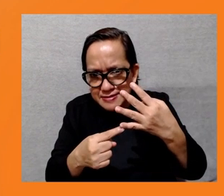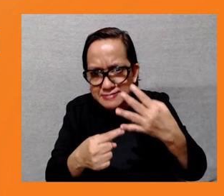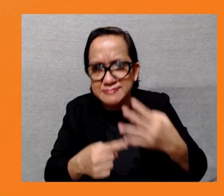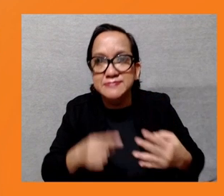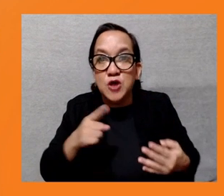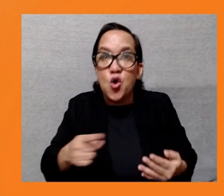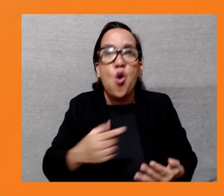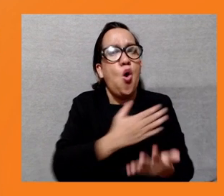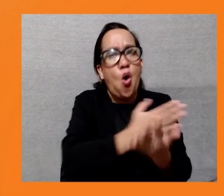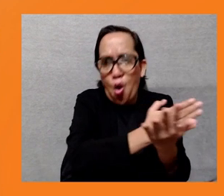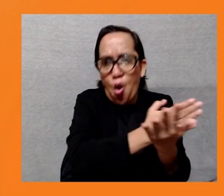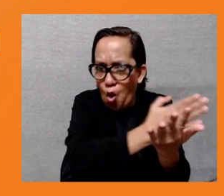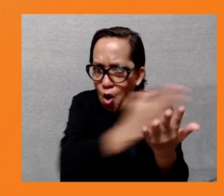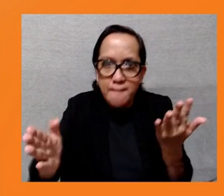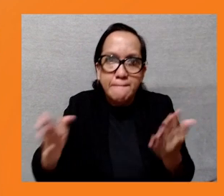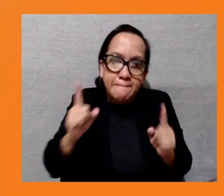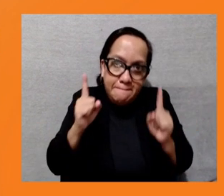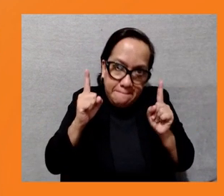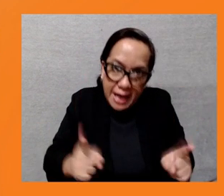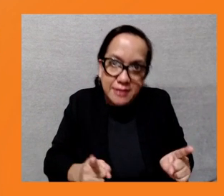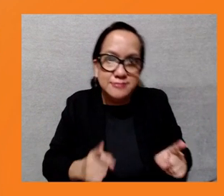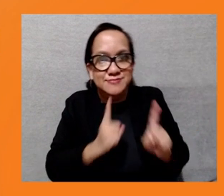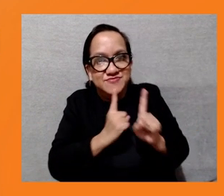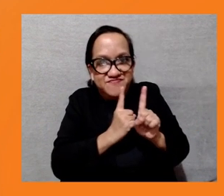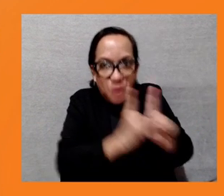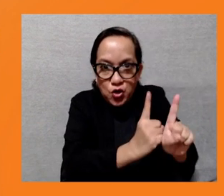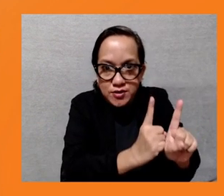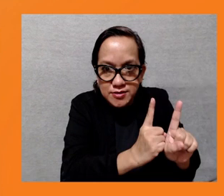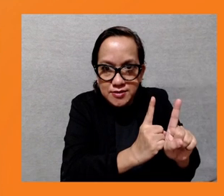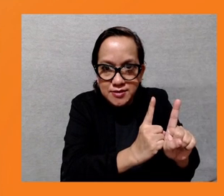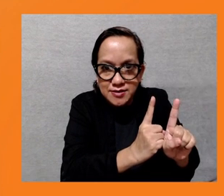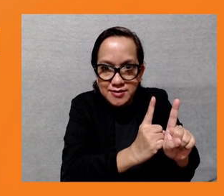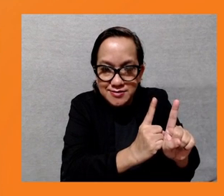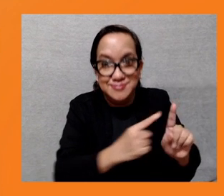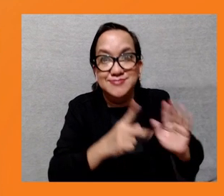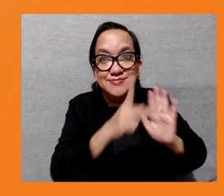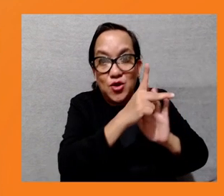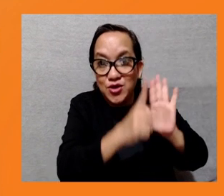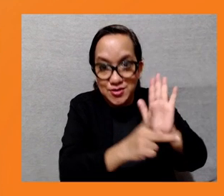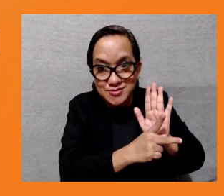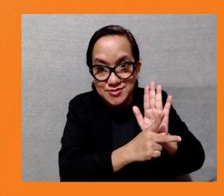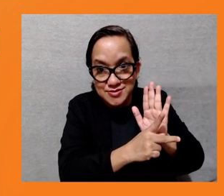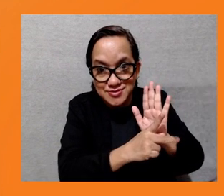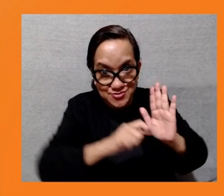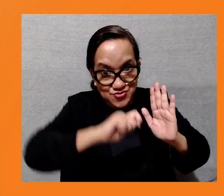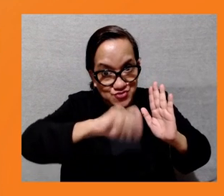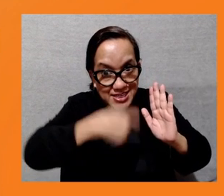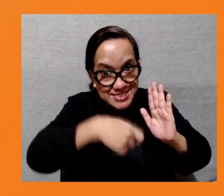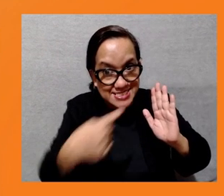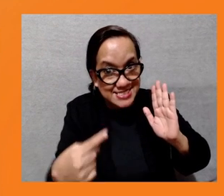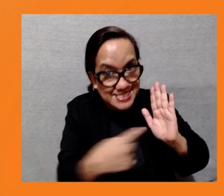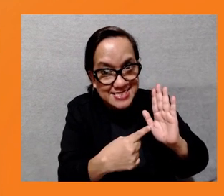the existing safeguard policy requirements. Any projects that have unremediated